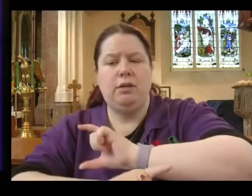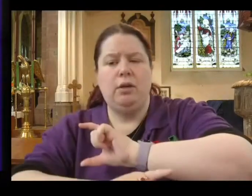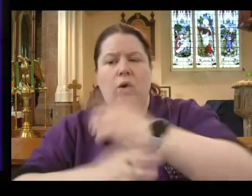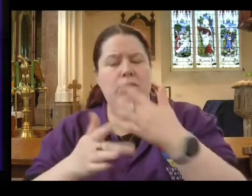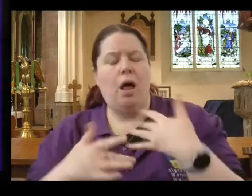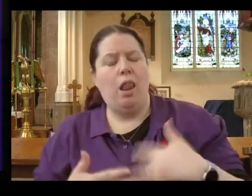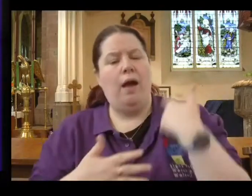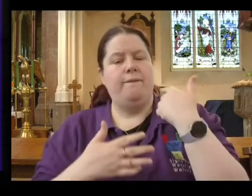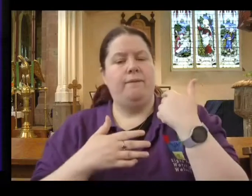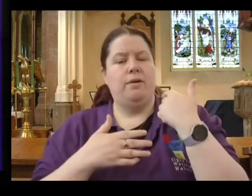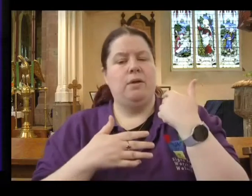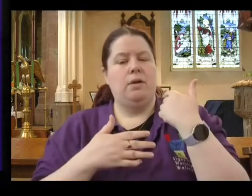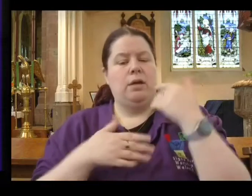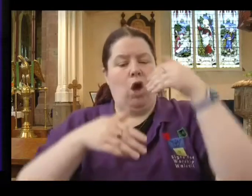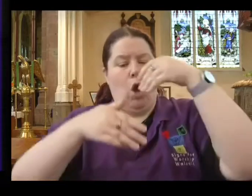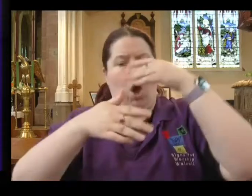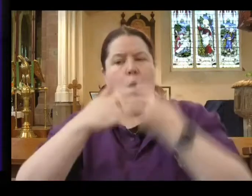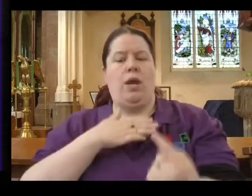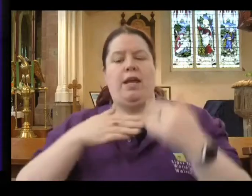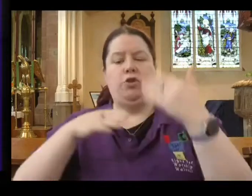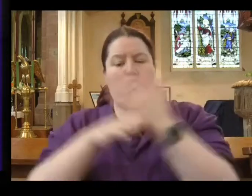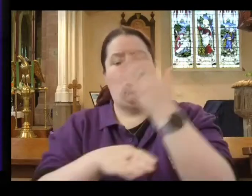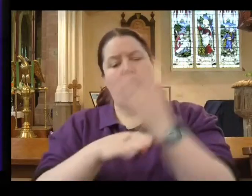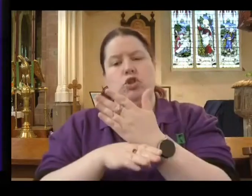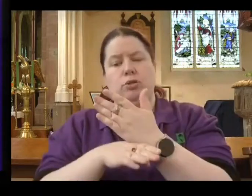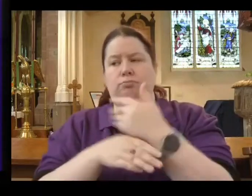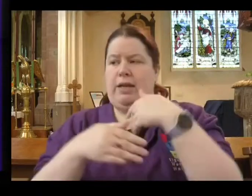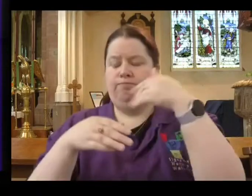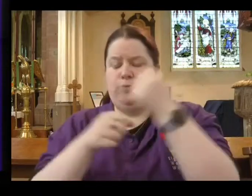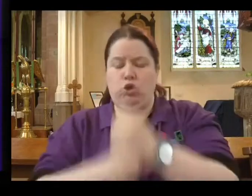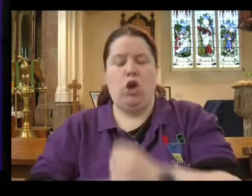in church activities, with church members, in a holy huddle?